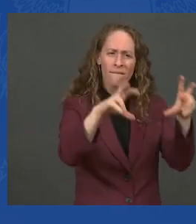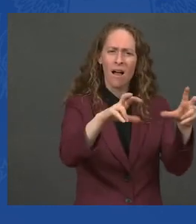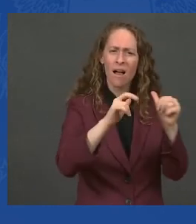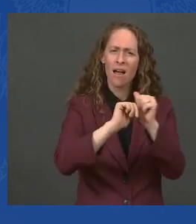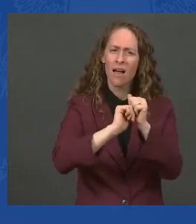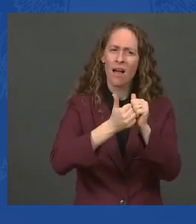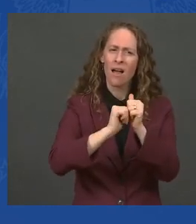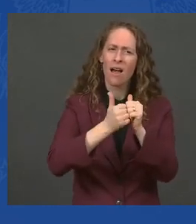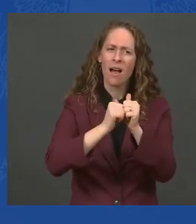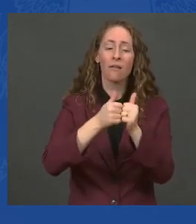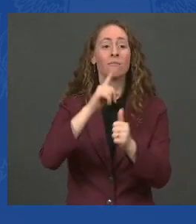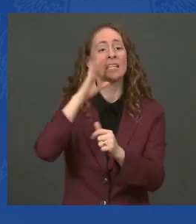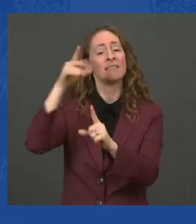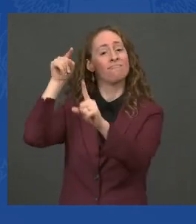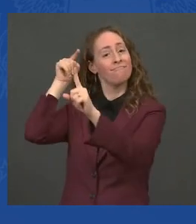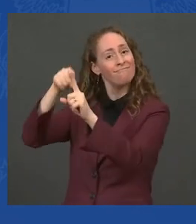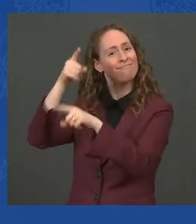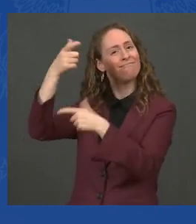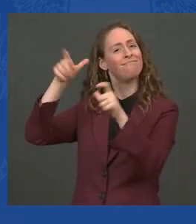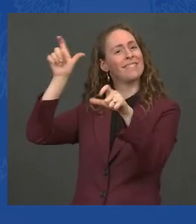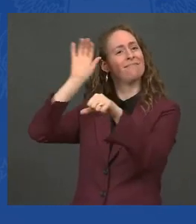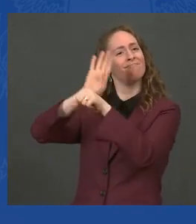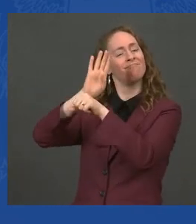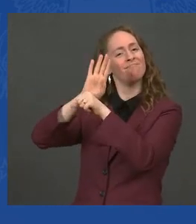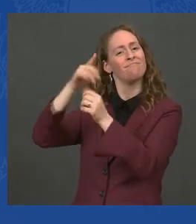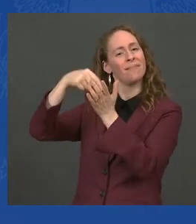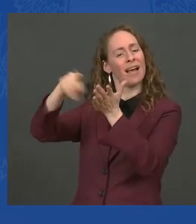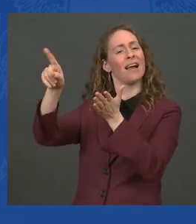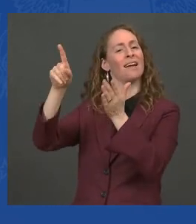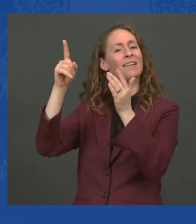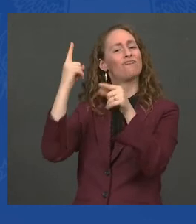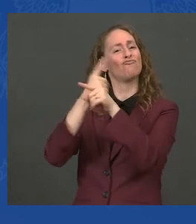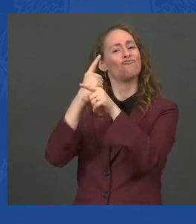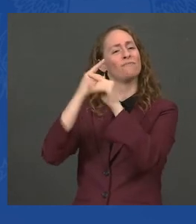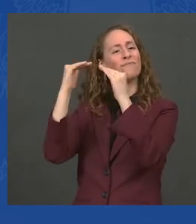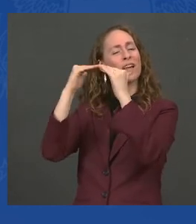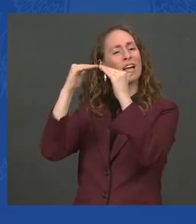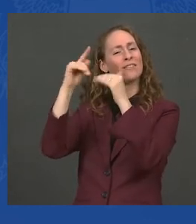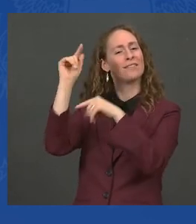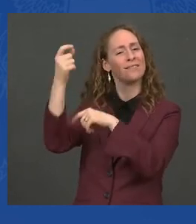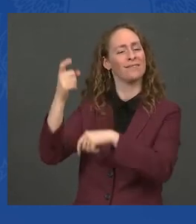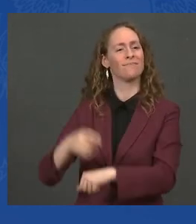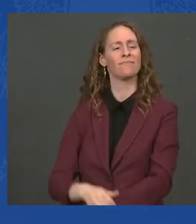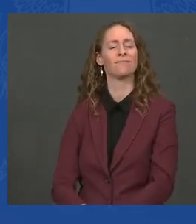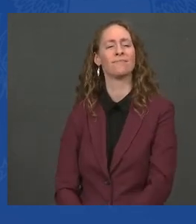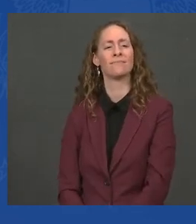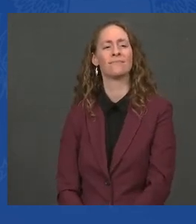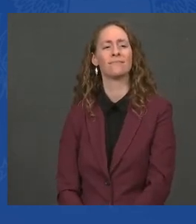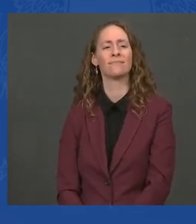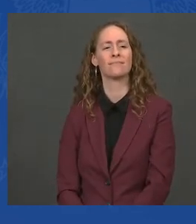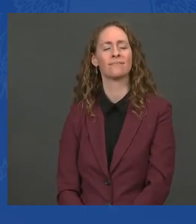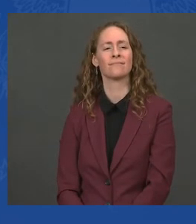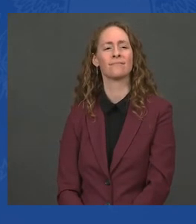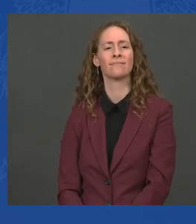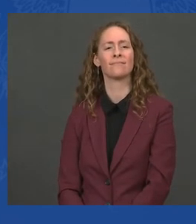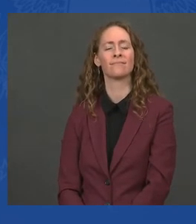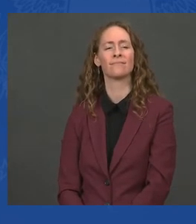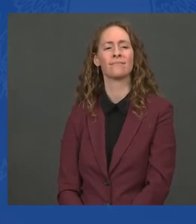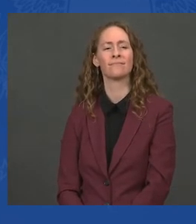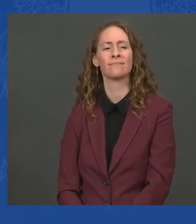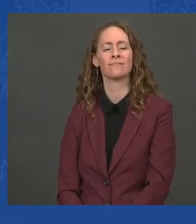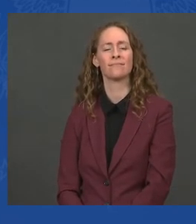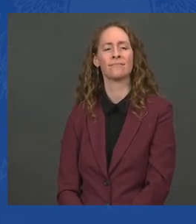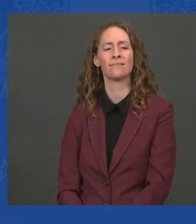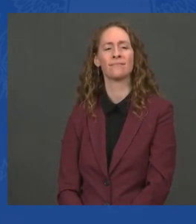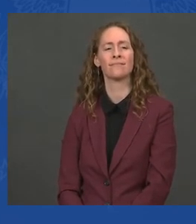making. And by the way, those very businesses are going to do better having a better-educated and more available workforce. Having those